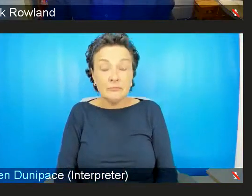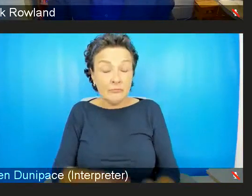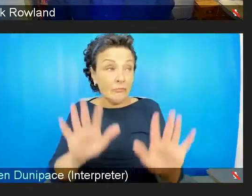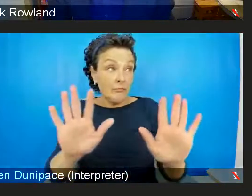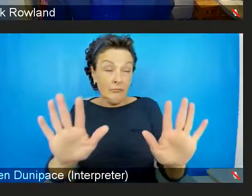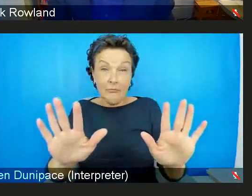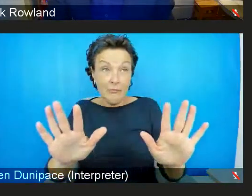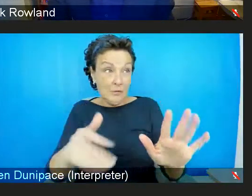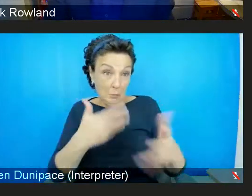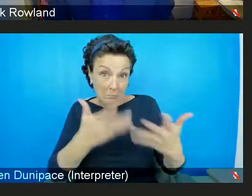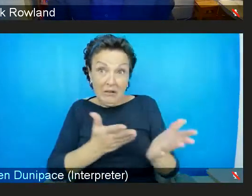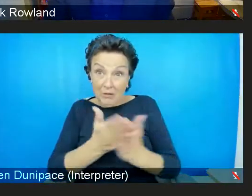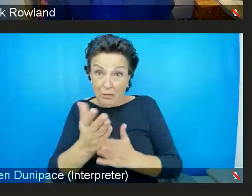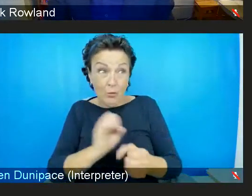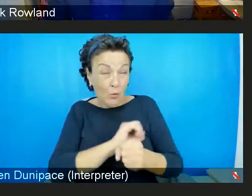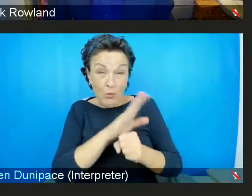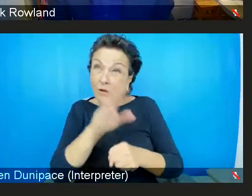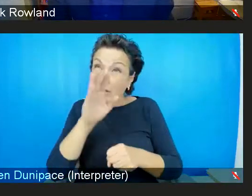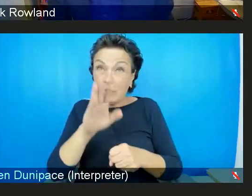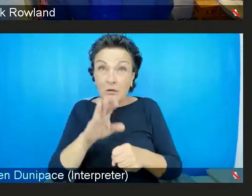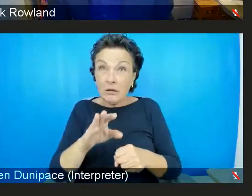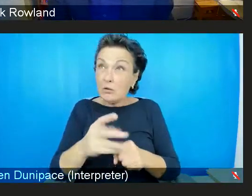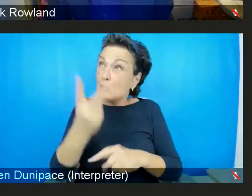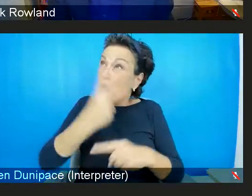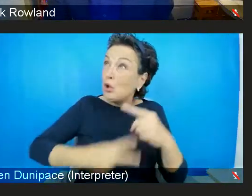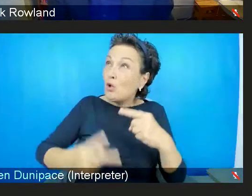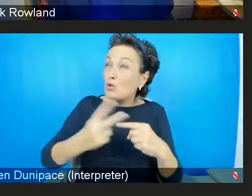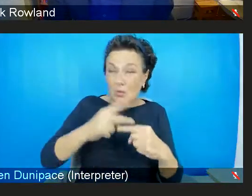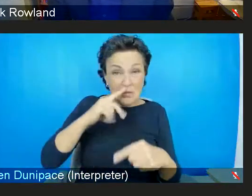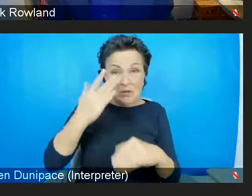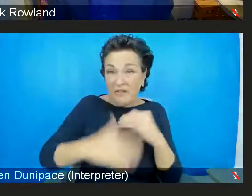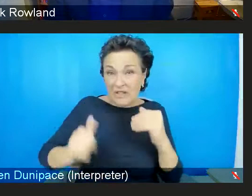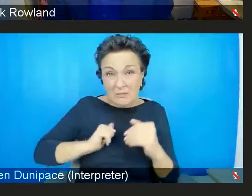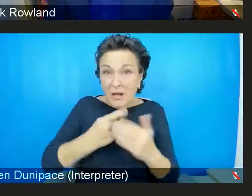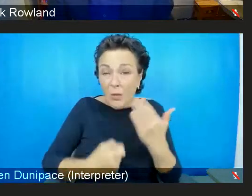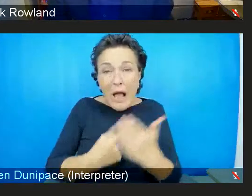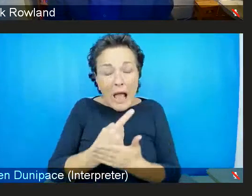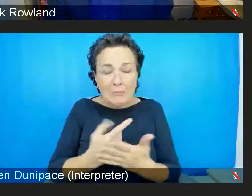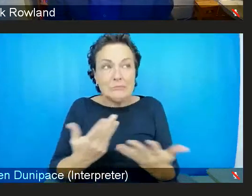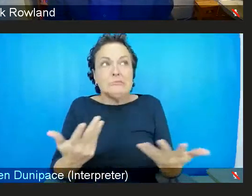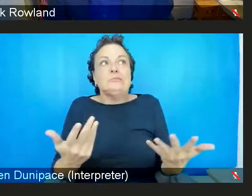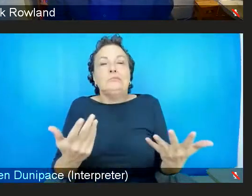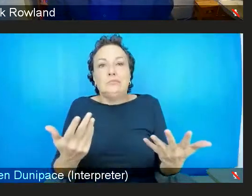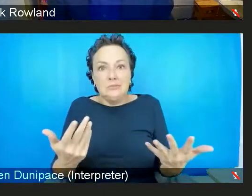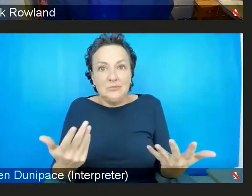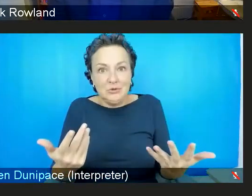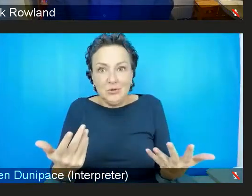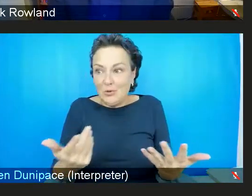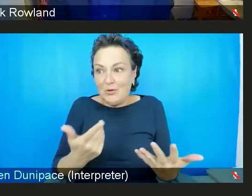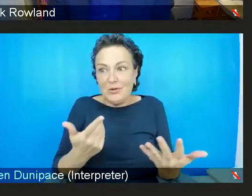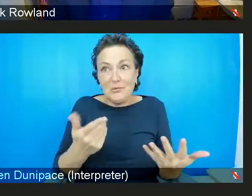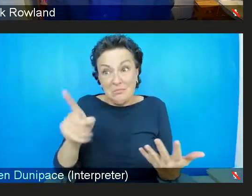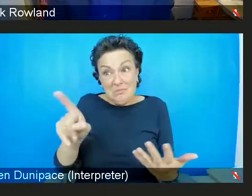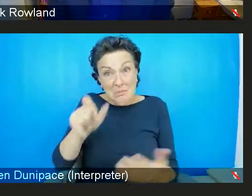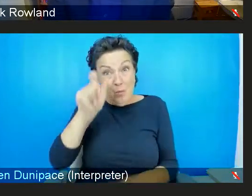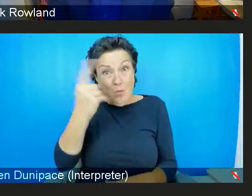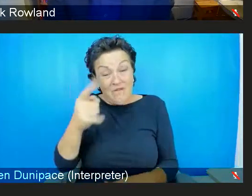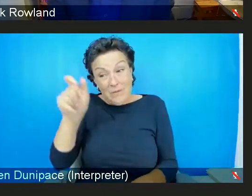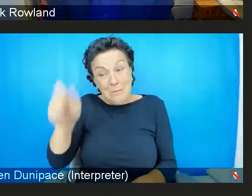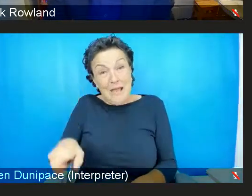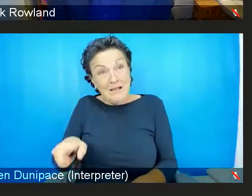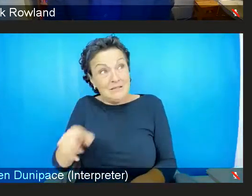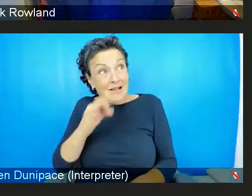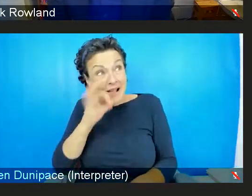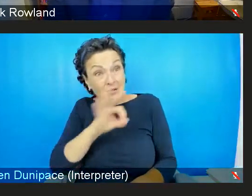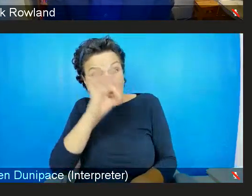COVID would happen. And we are, you know, as one of the people who asked the questions said that, you we might experience